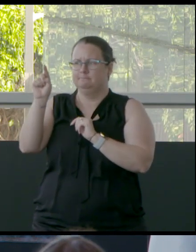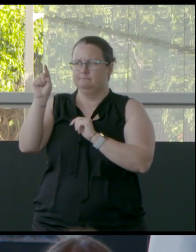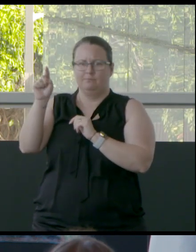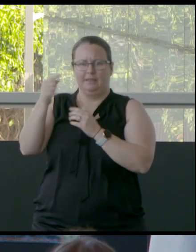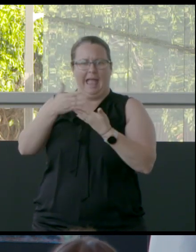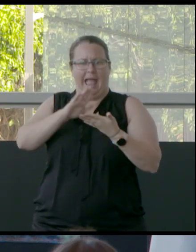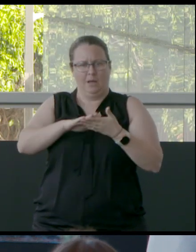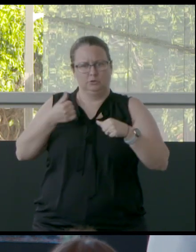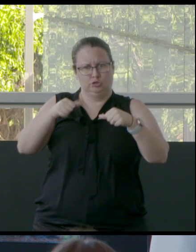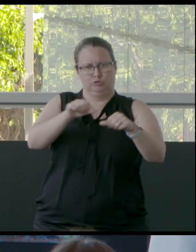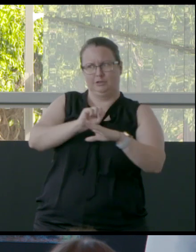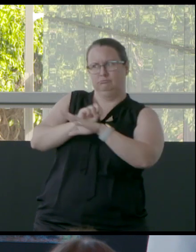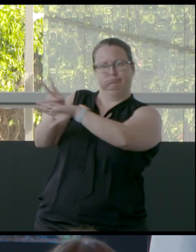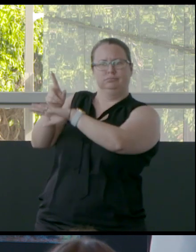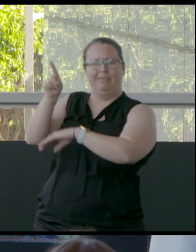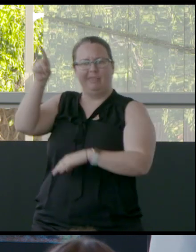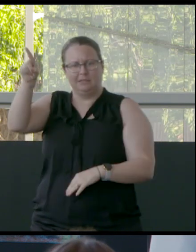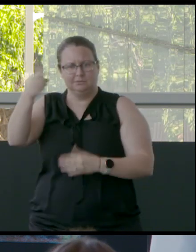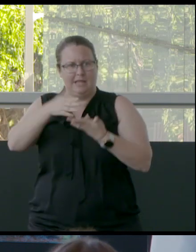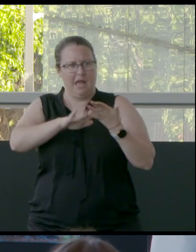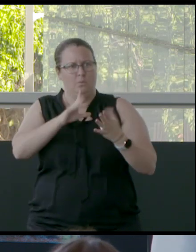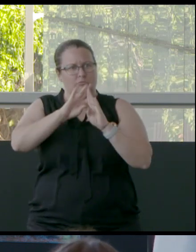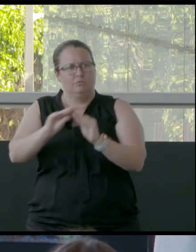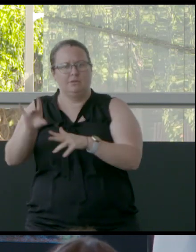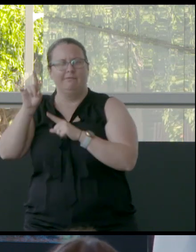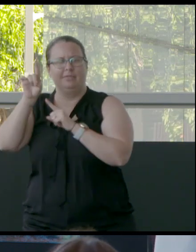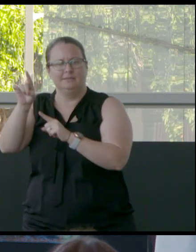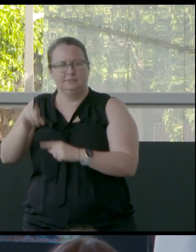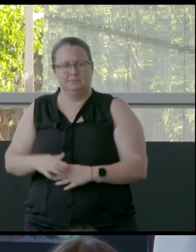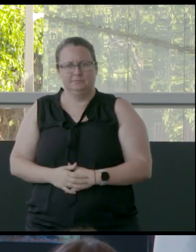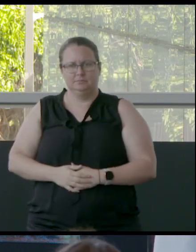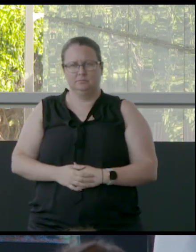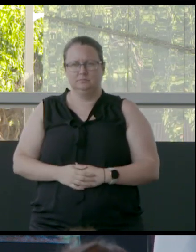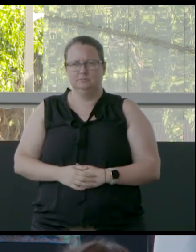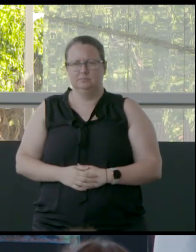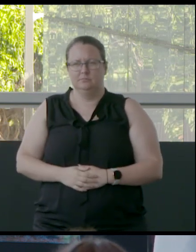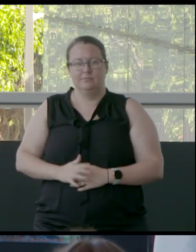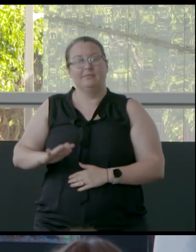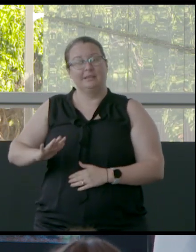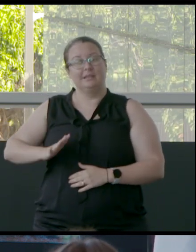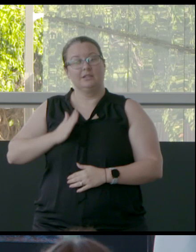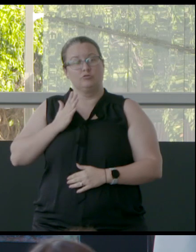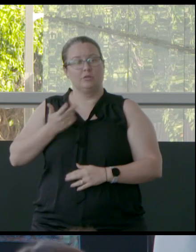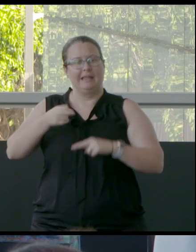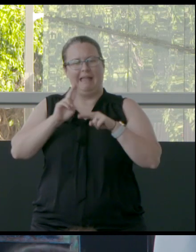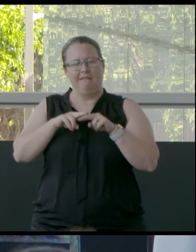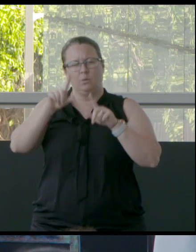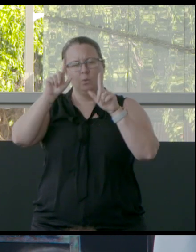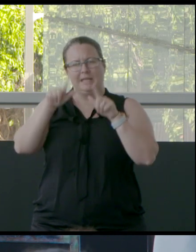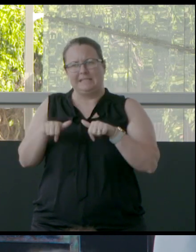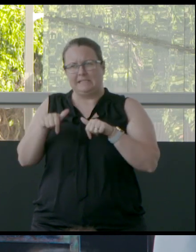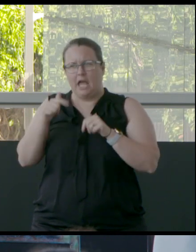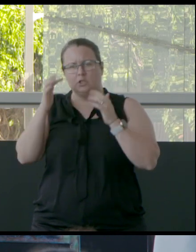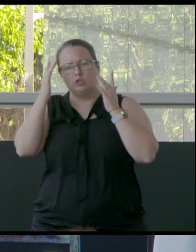new strategies and resolution. And I think, you know, it's good... It's interesting if we're going to kind of analyse or have a little